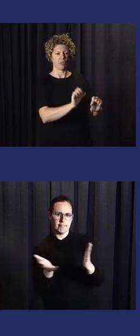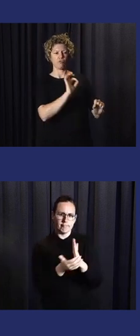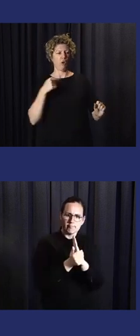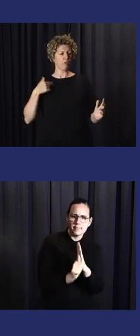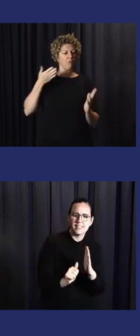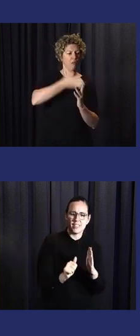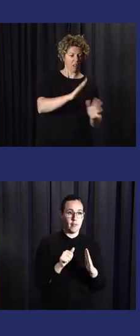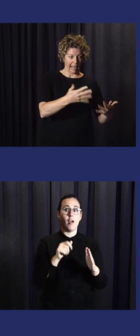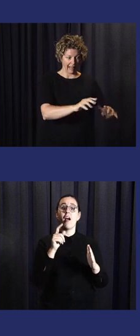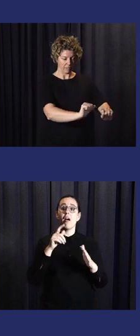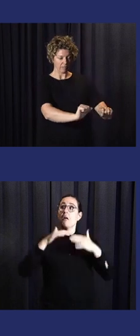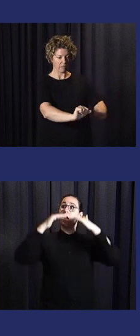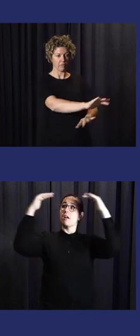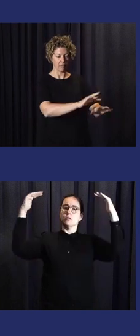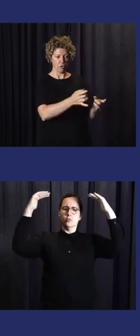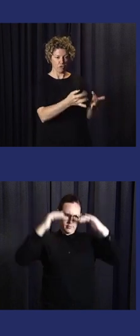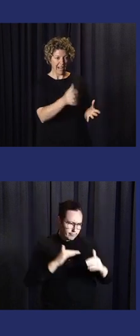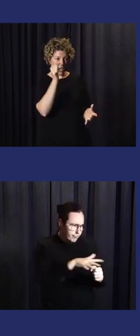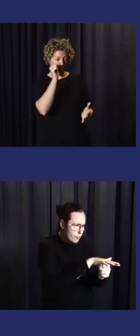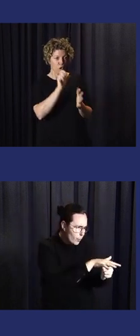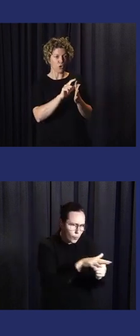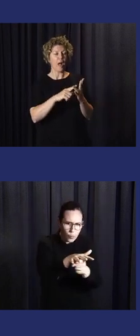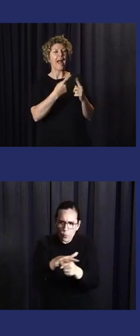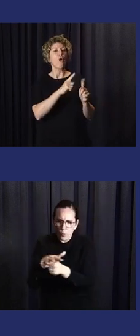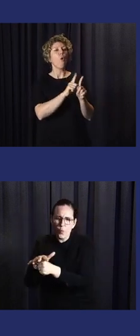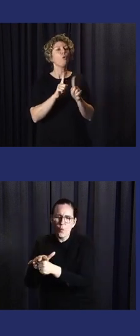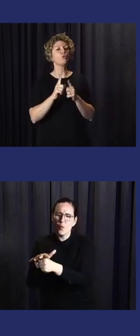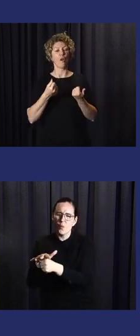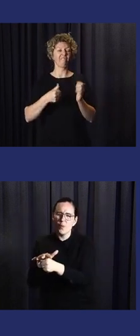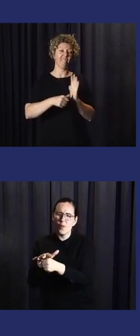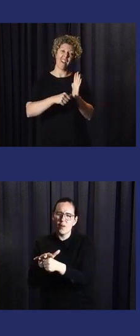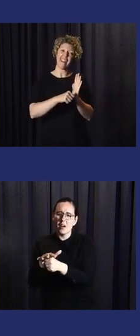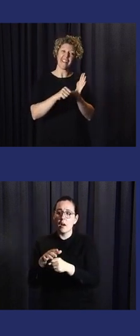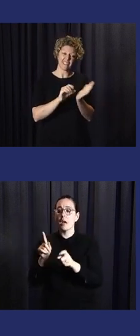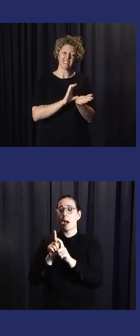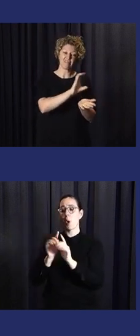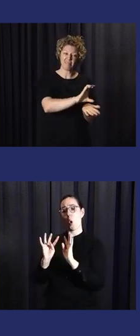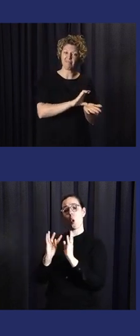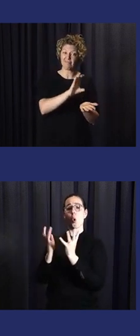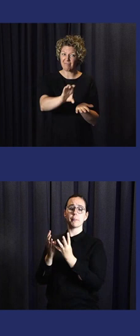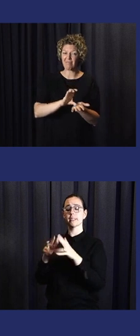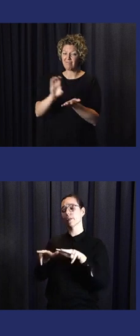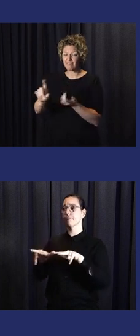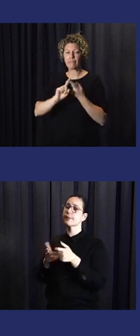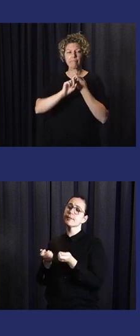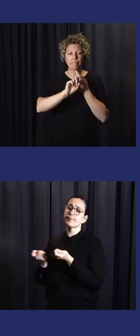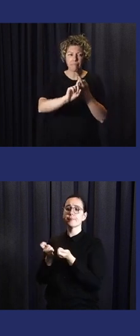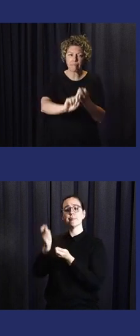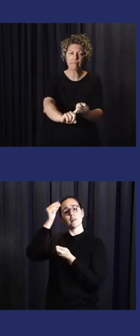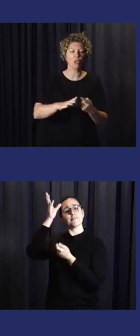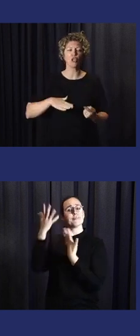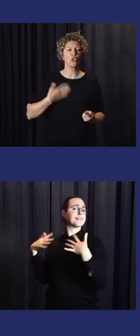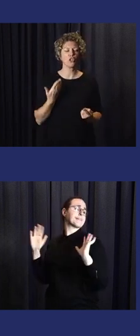committee and local level other departments on anticipatory action. And also sustainable